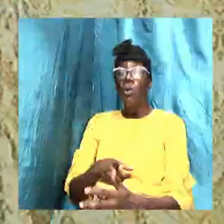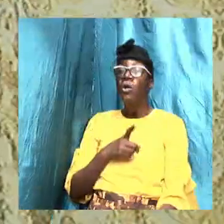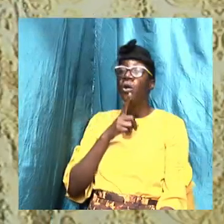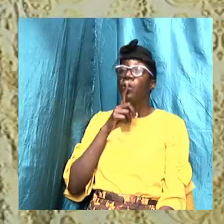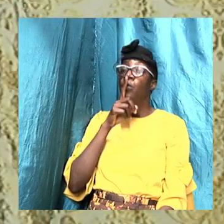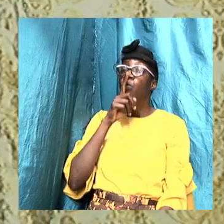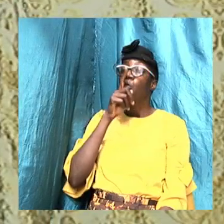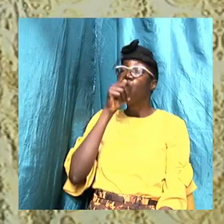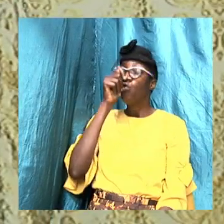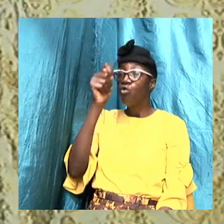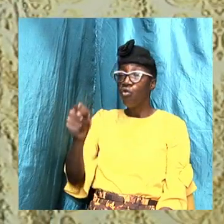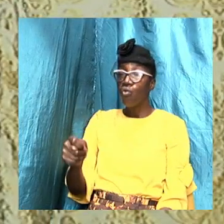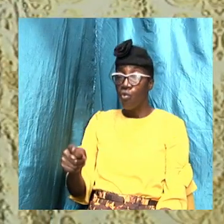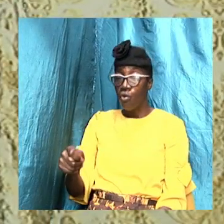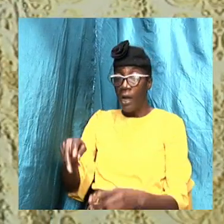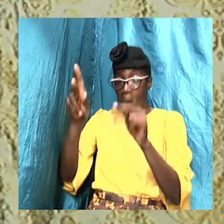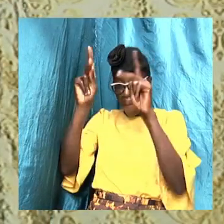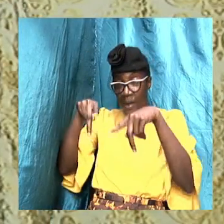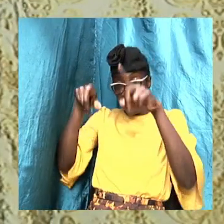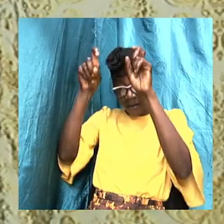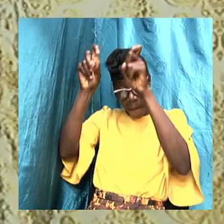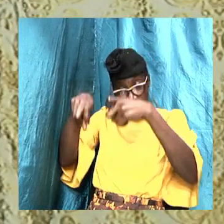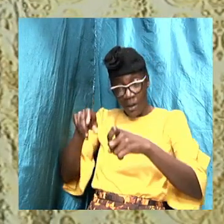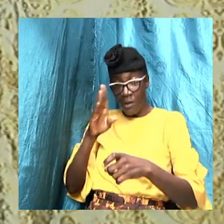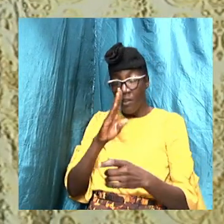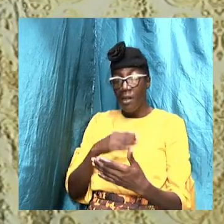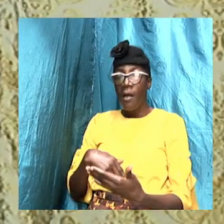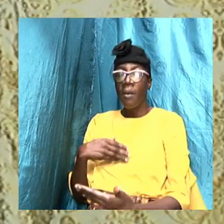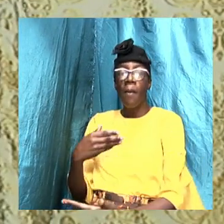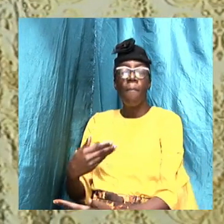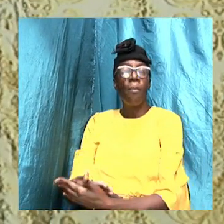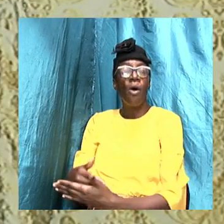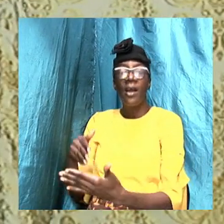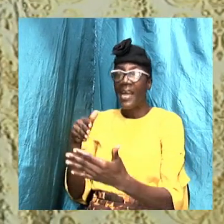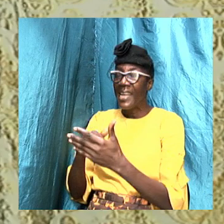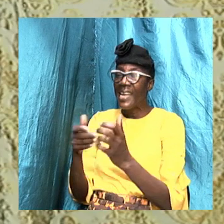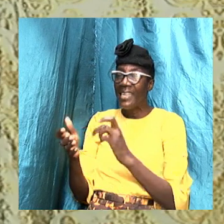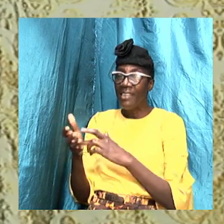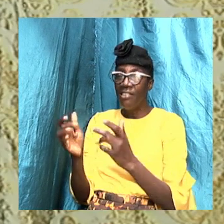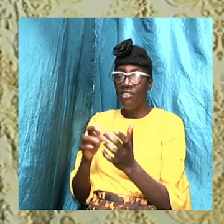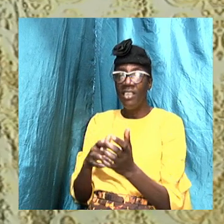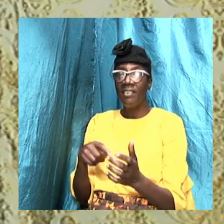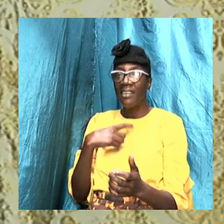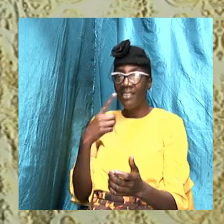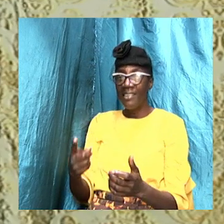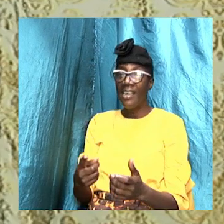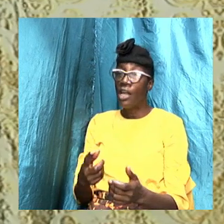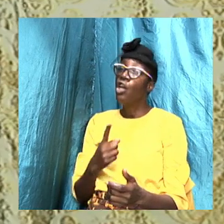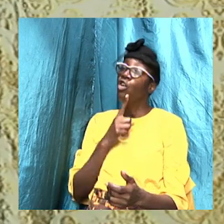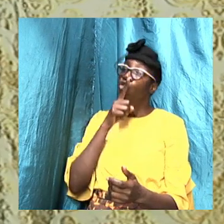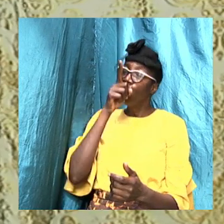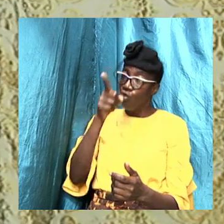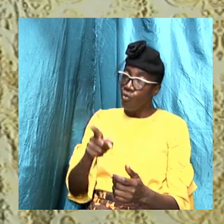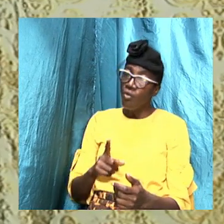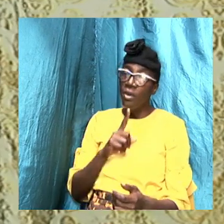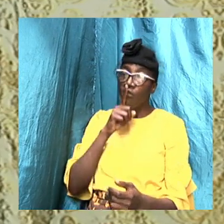individual must be born again. Jesus said, surely, surely,